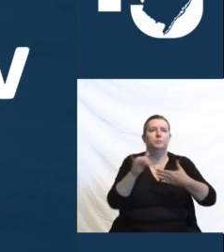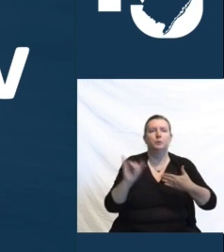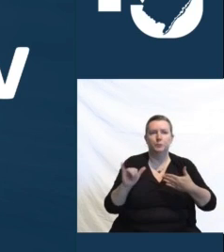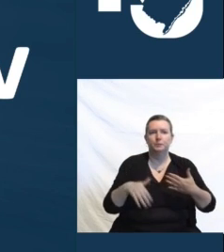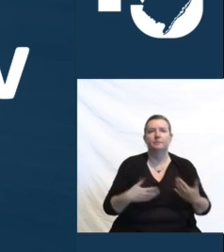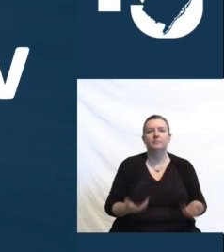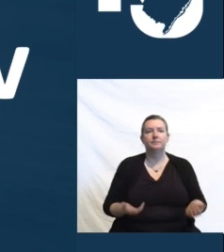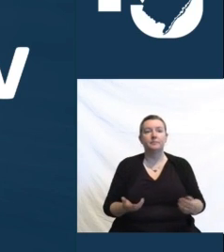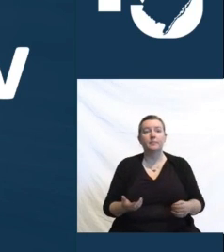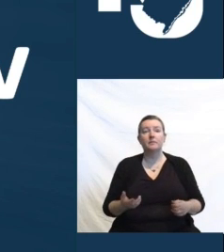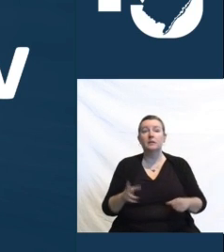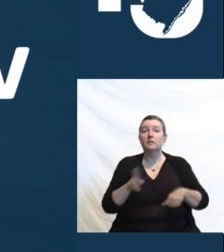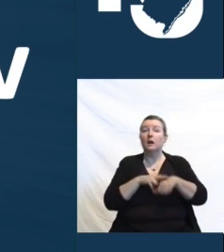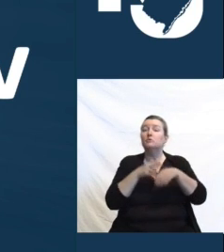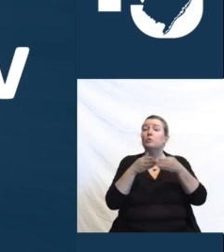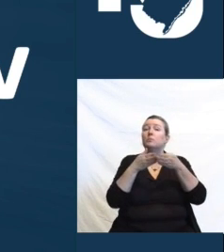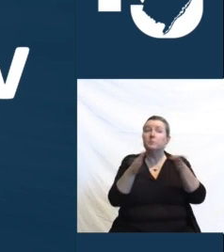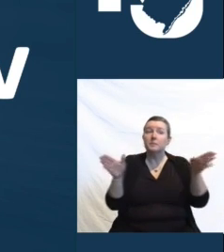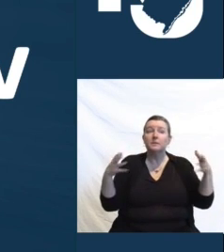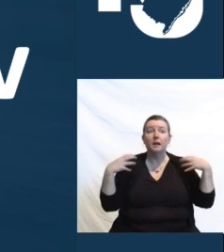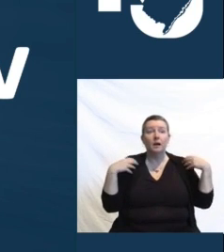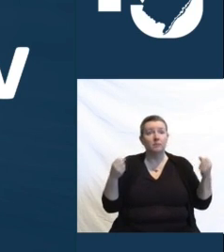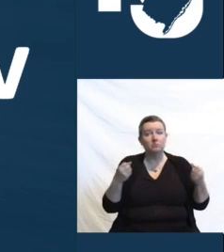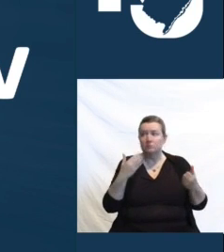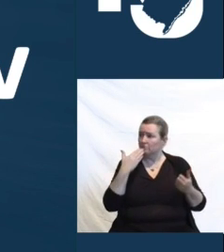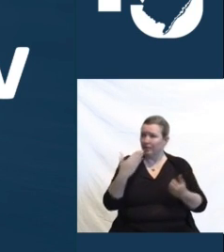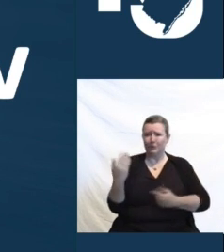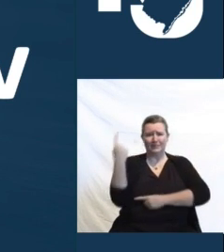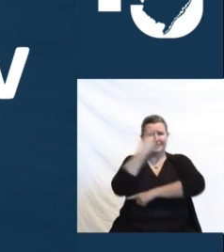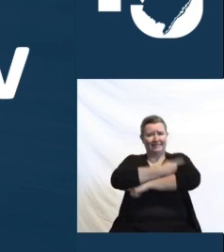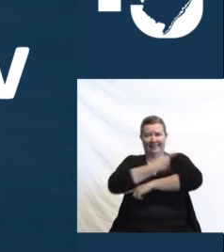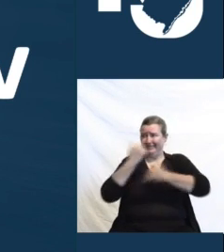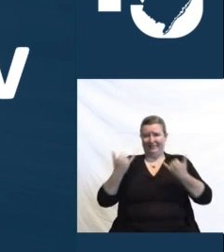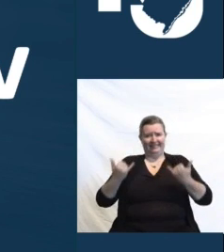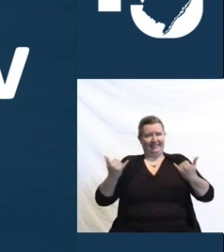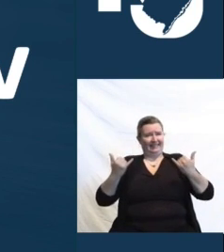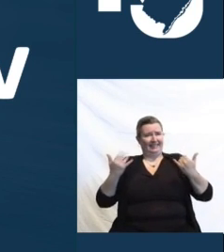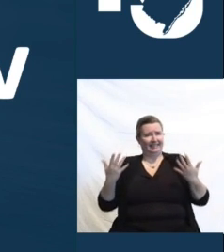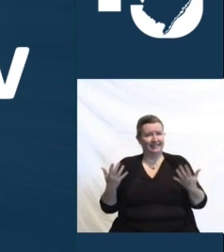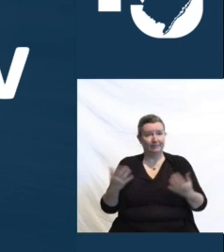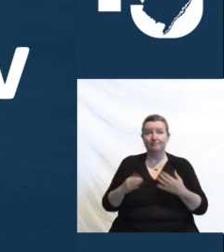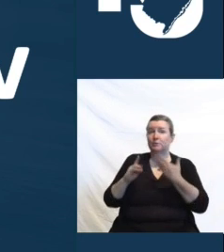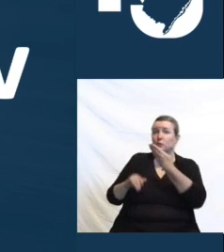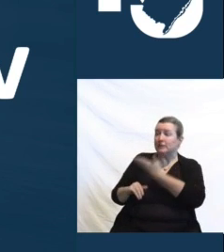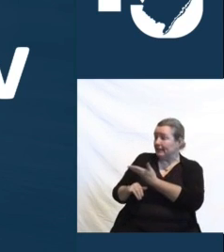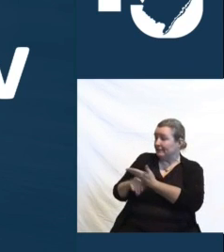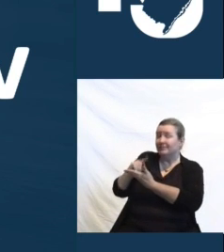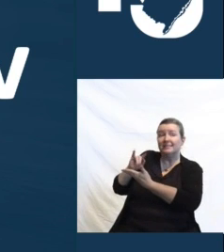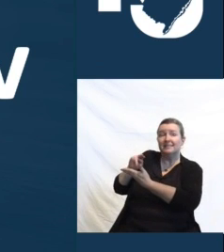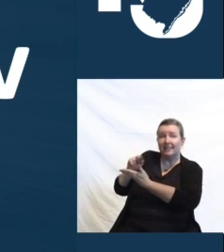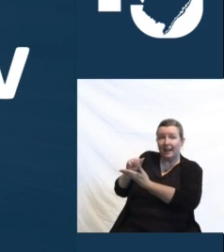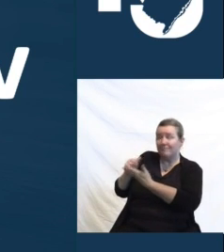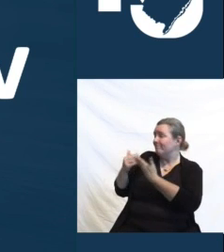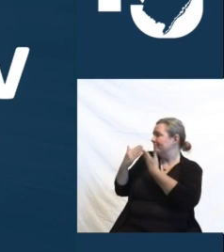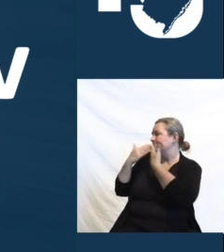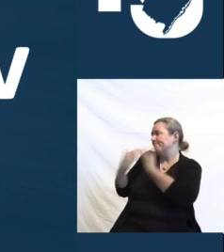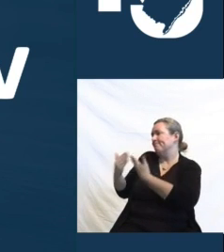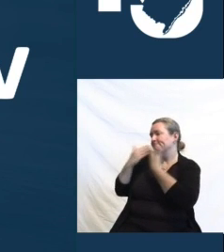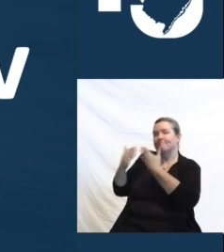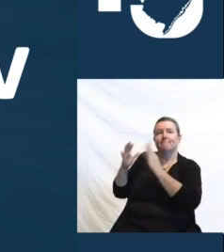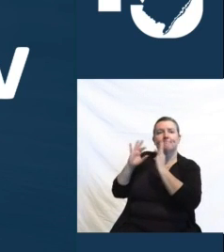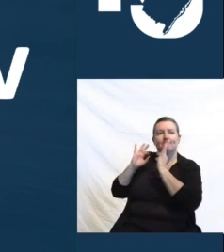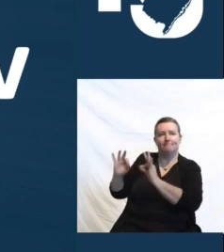to you and Tina and all the other public health officials up and down our state, we wish you a great day. We say thank you.